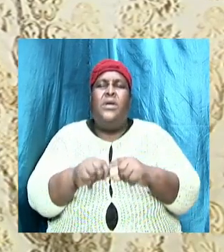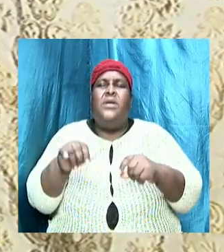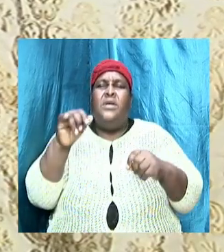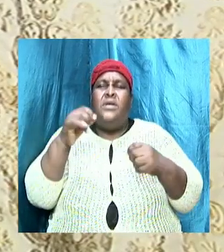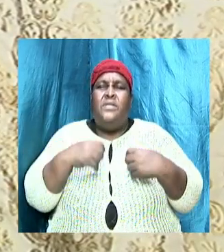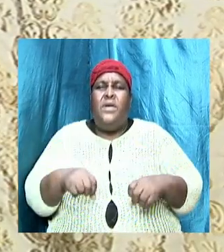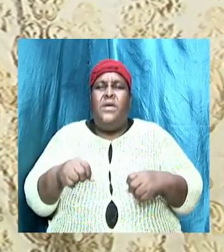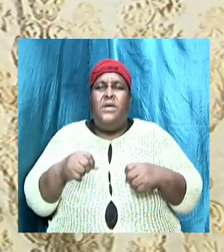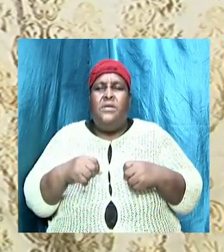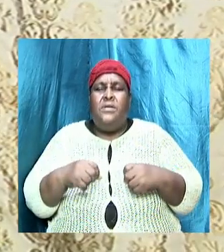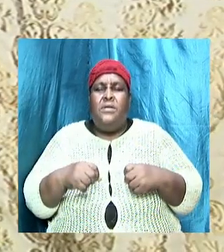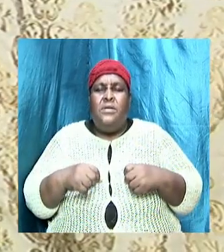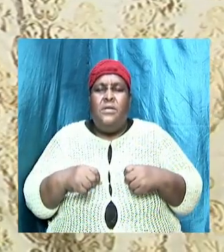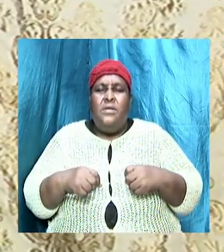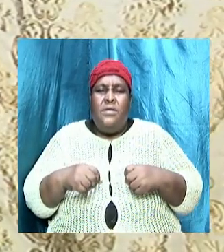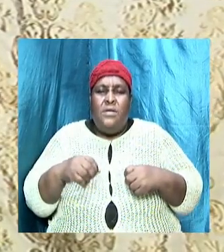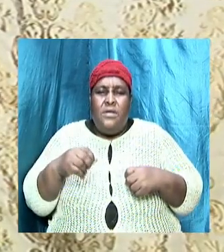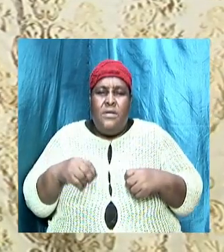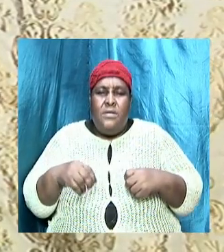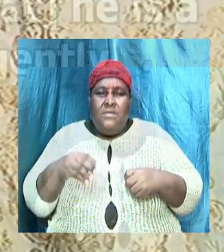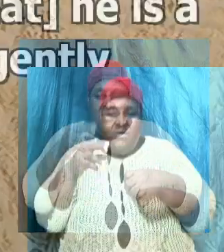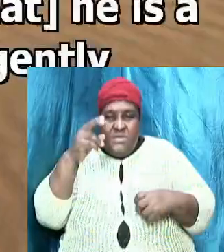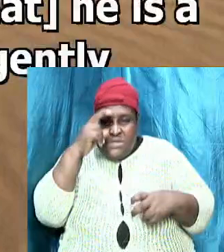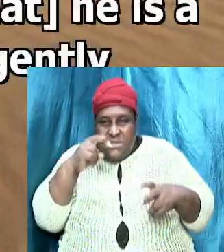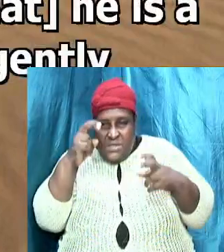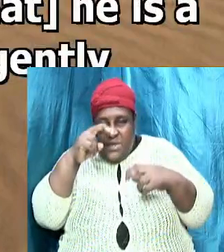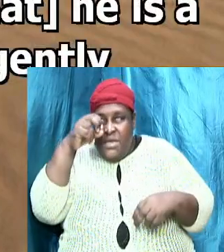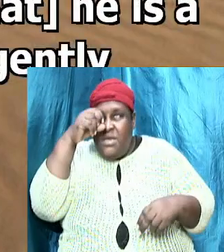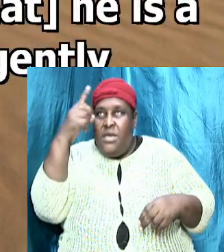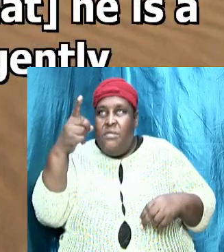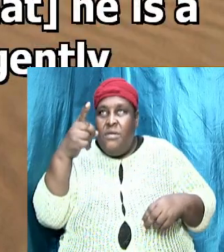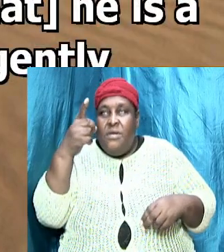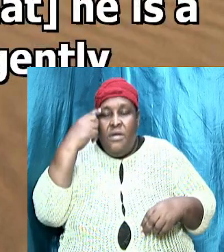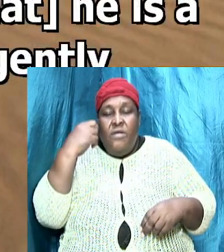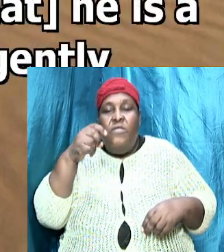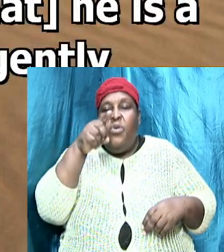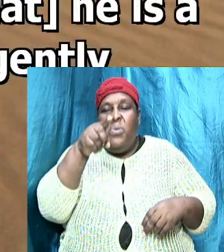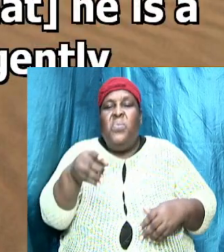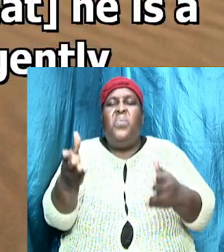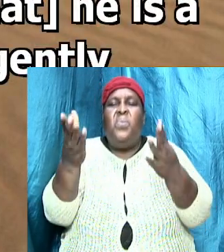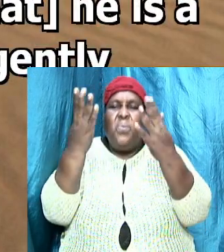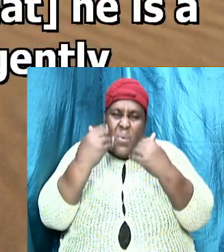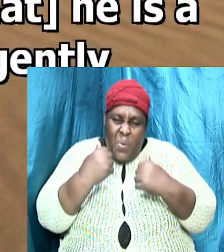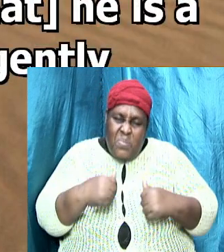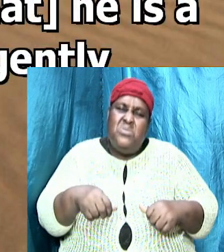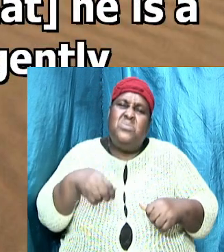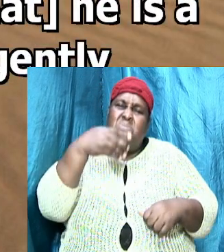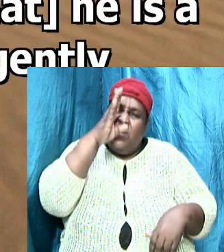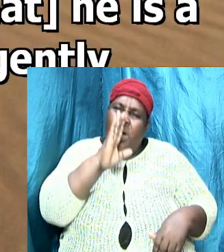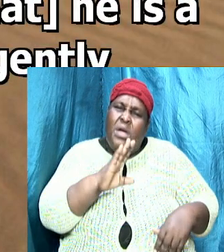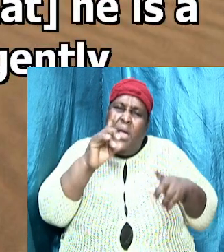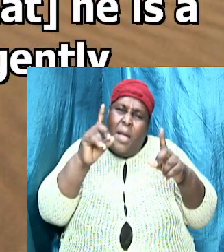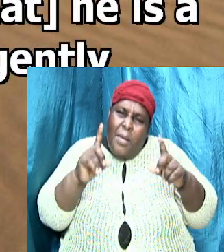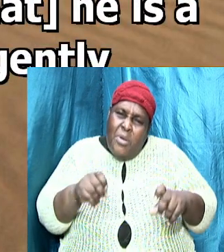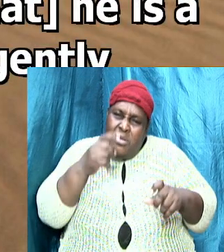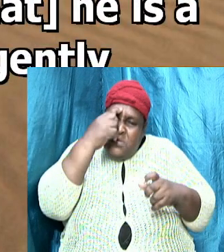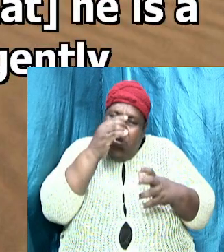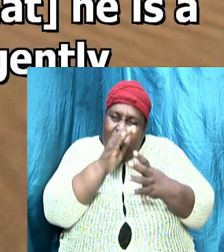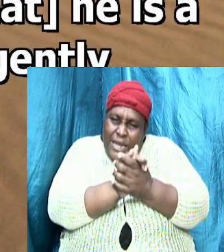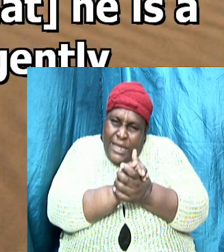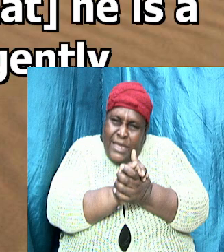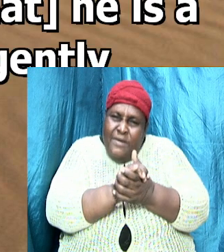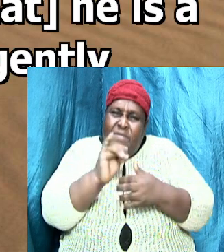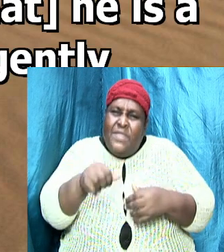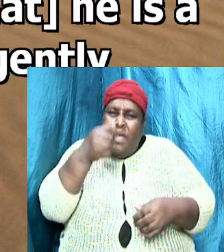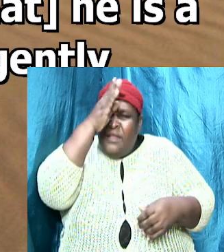them that diligently seek Him. For he that cometh to God must believe that He is, that God